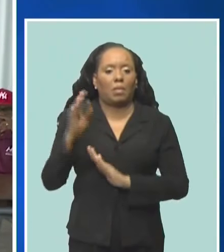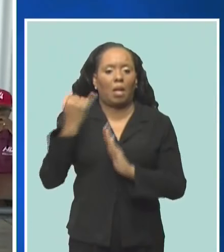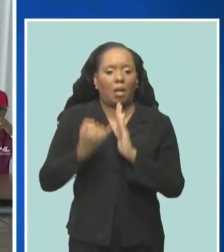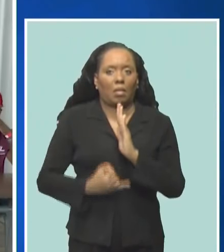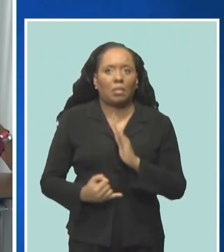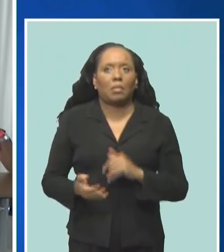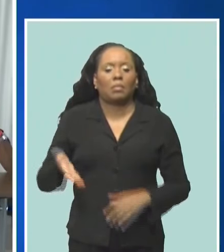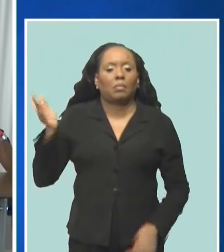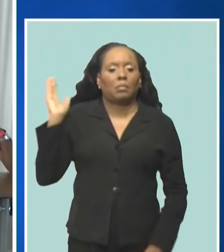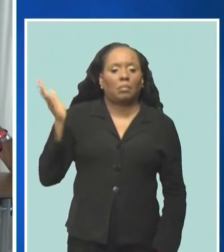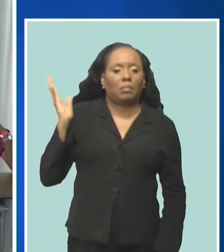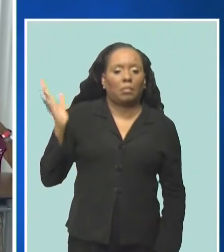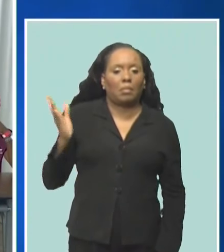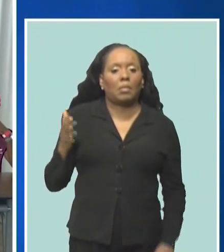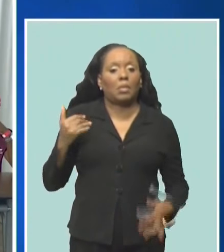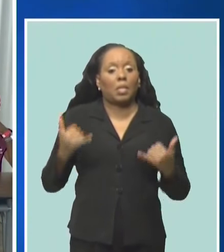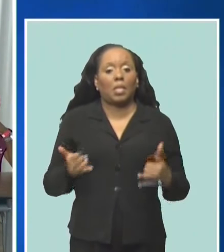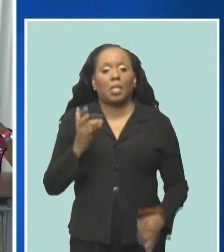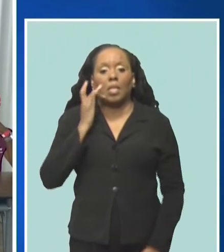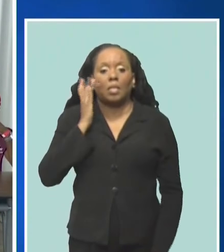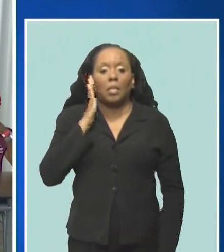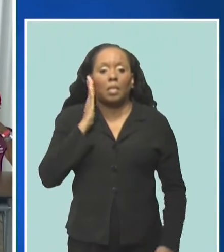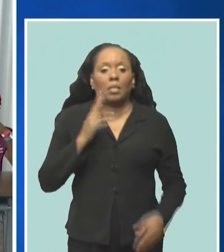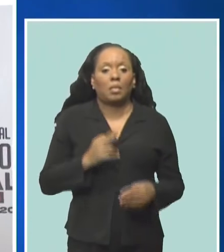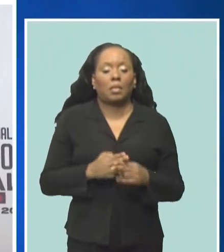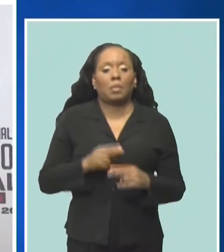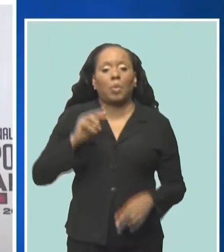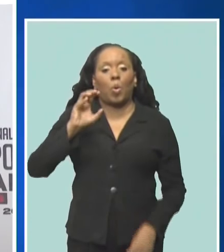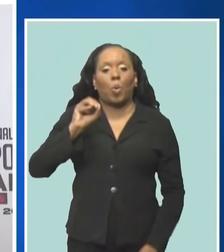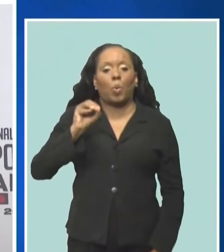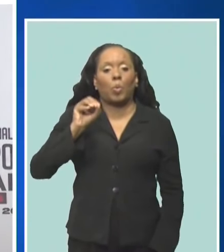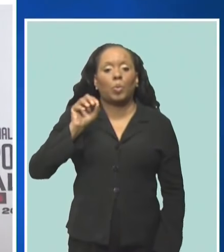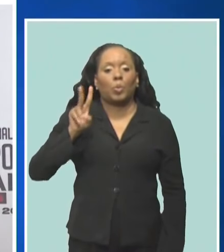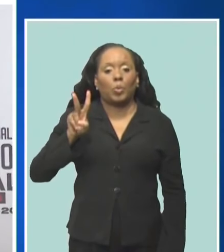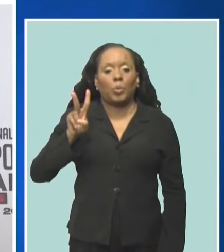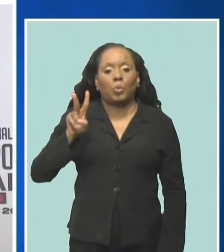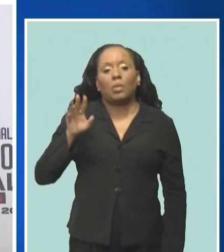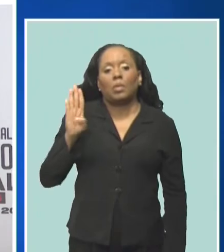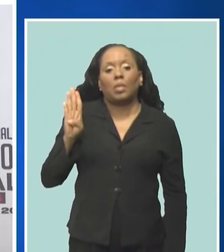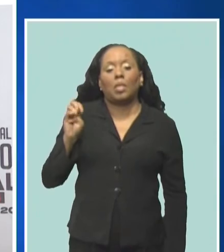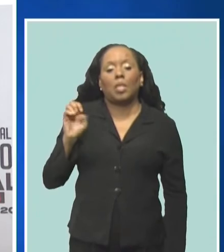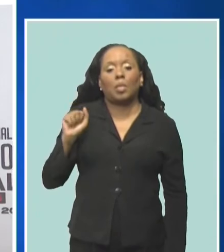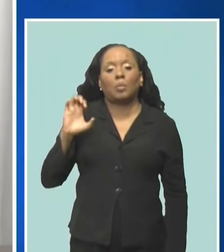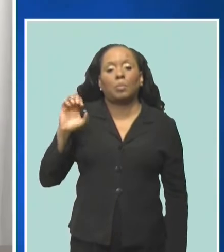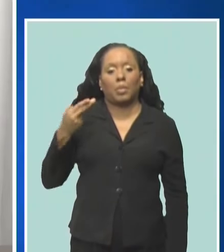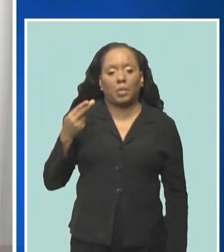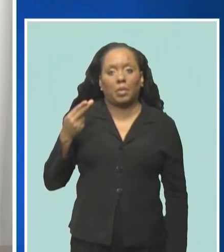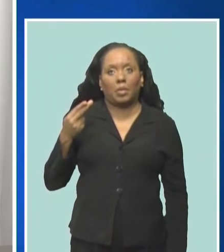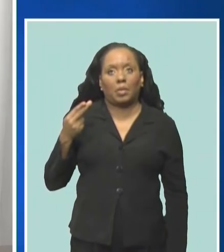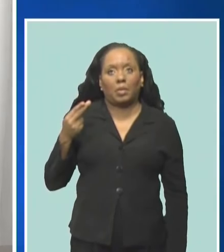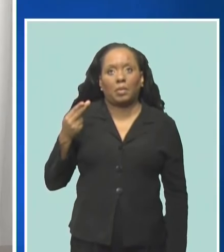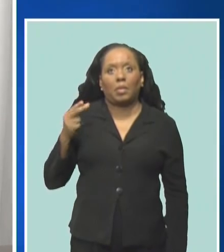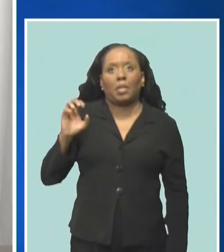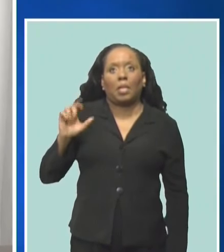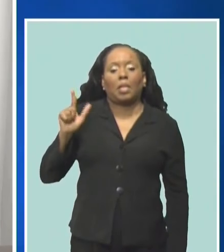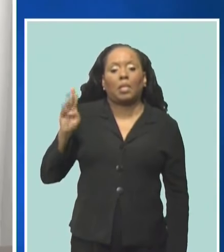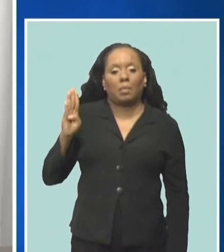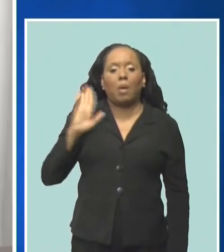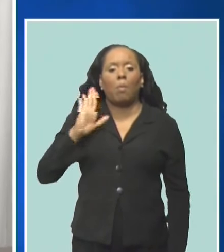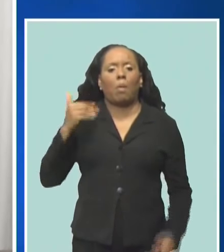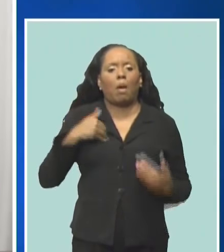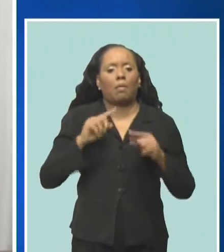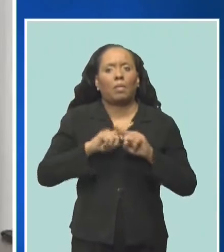conference was held for the event at Old Hill Beach Club. There, the media was told there will be a range of activities at the festival which are